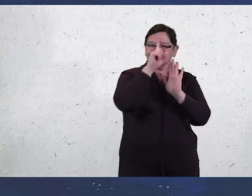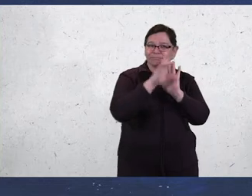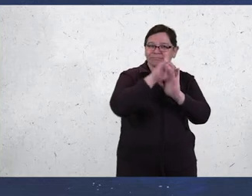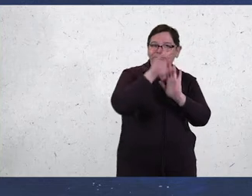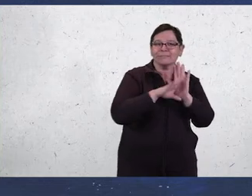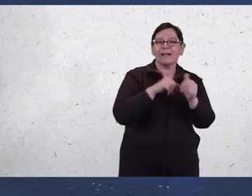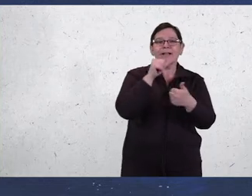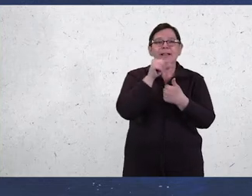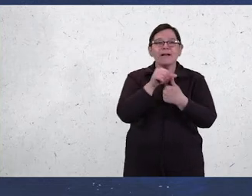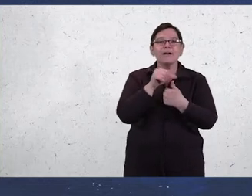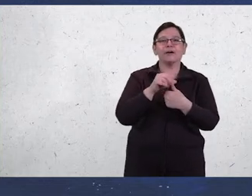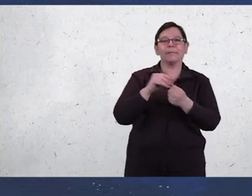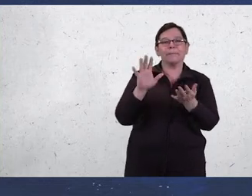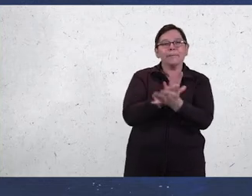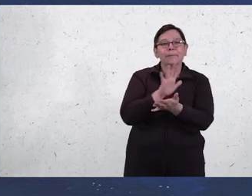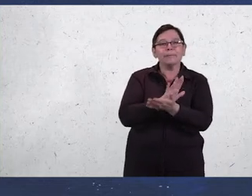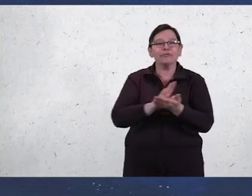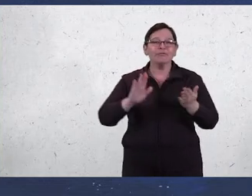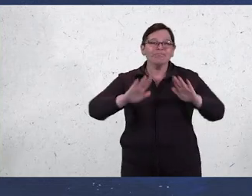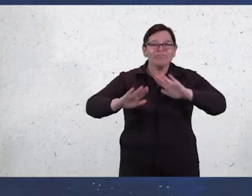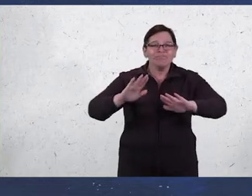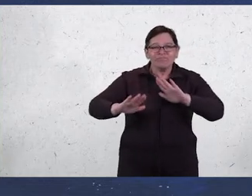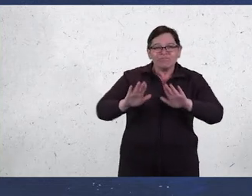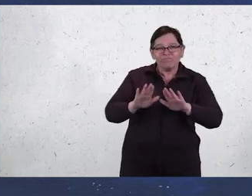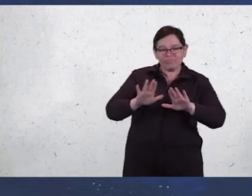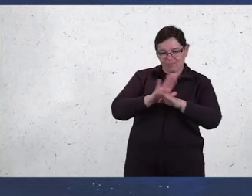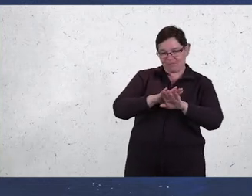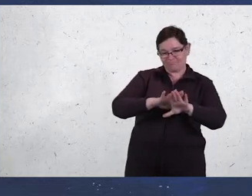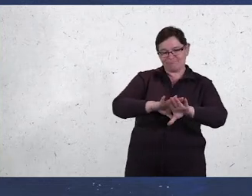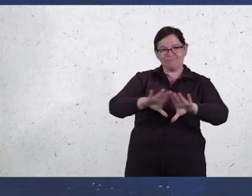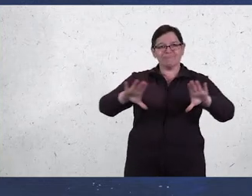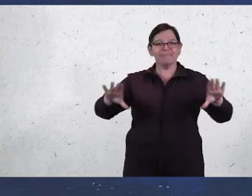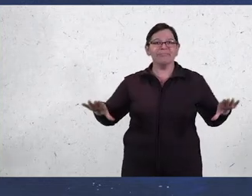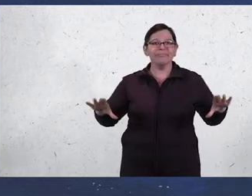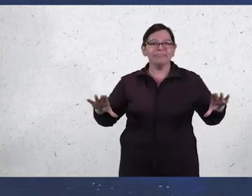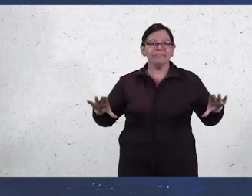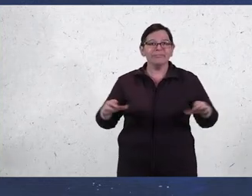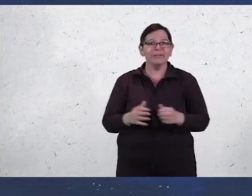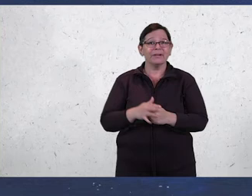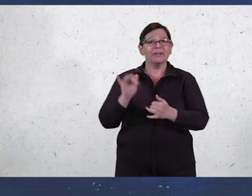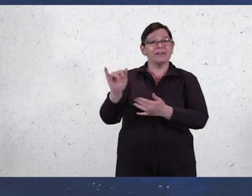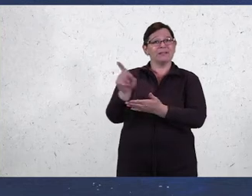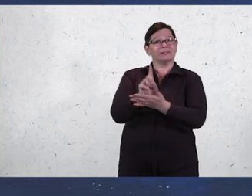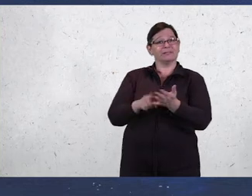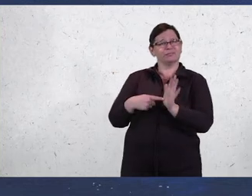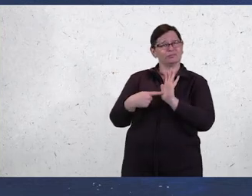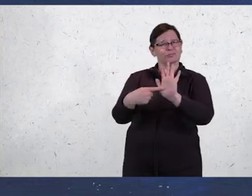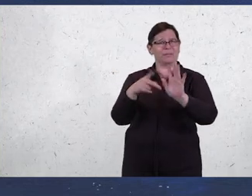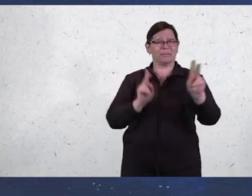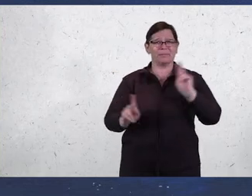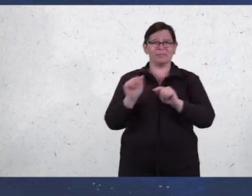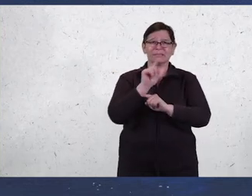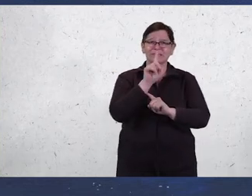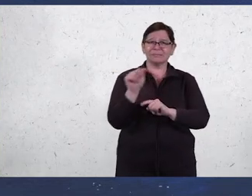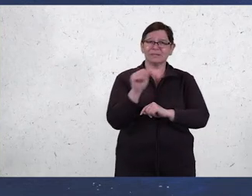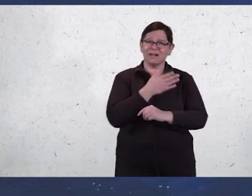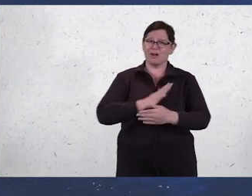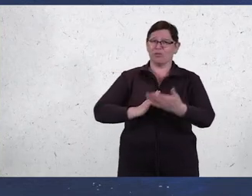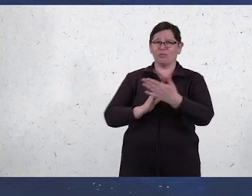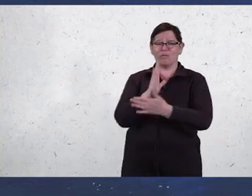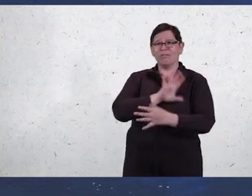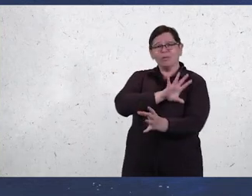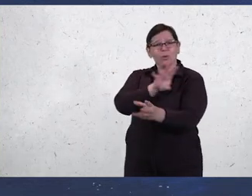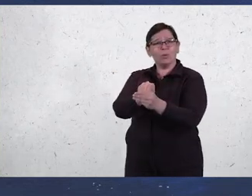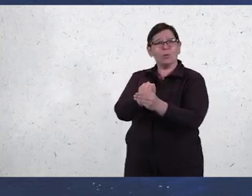This piece is made using magazine images and letters and mulberry paper on canvas panel. The